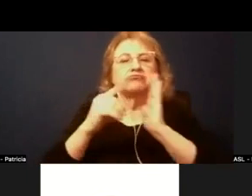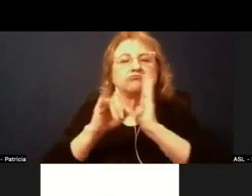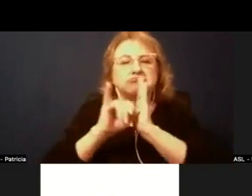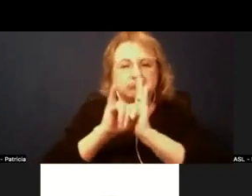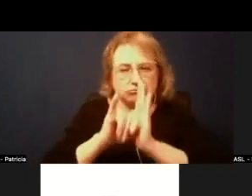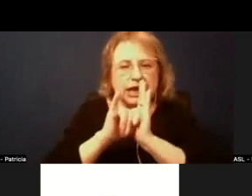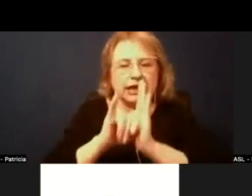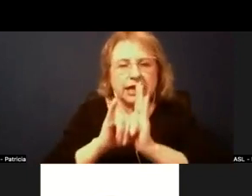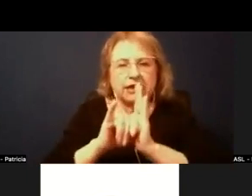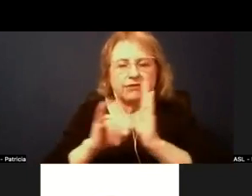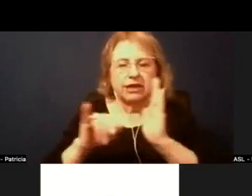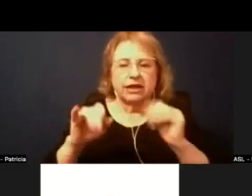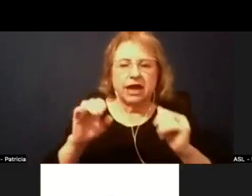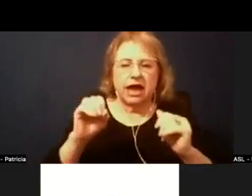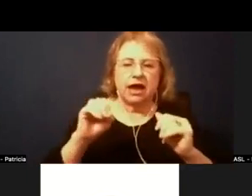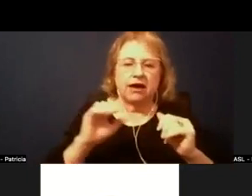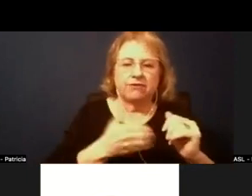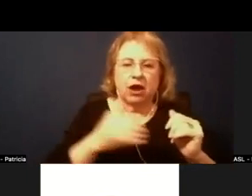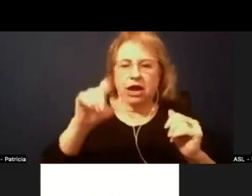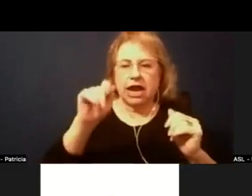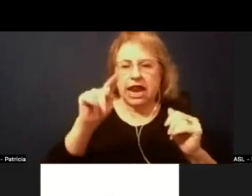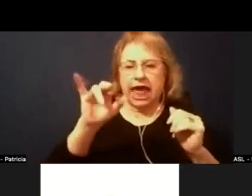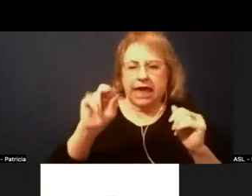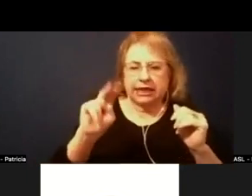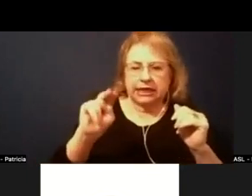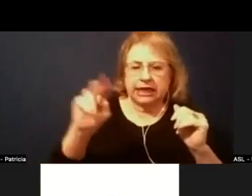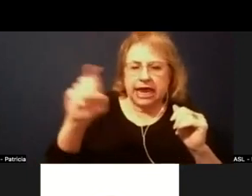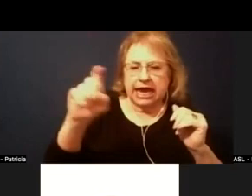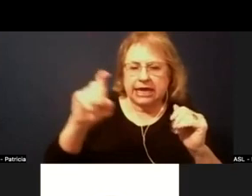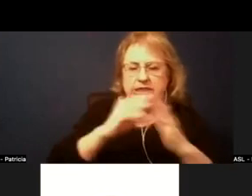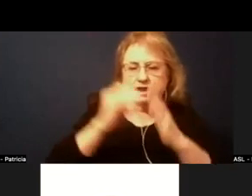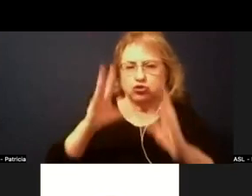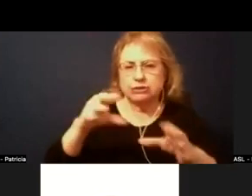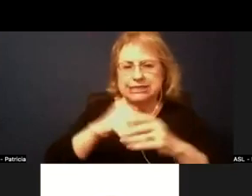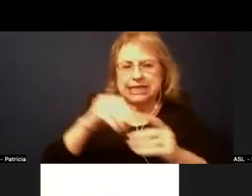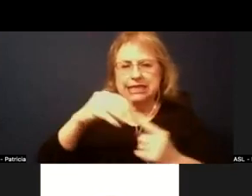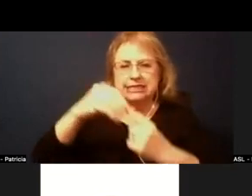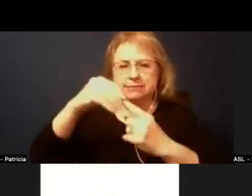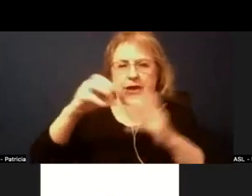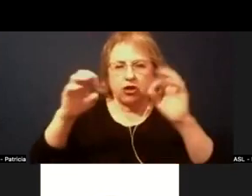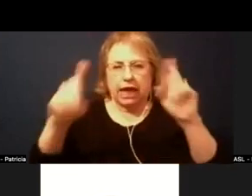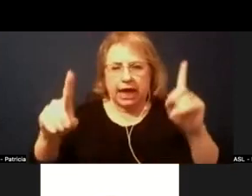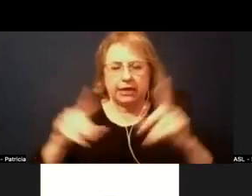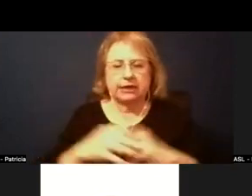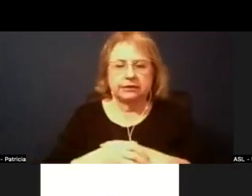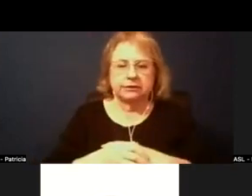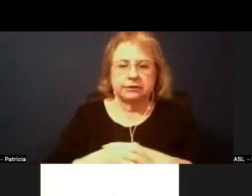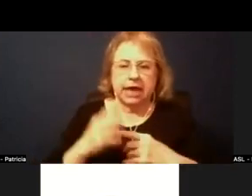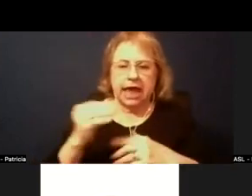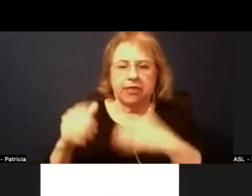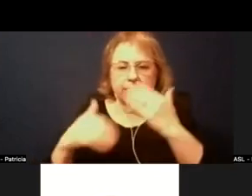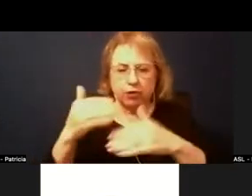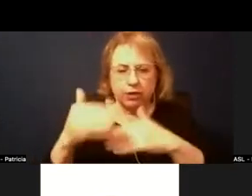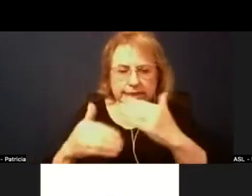our Latinx students into special ed and the processes and programs that